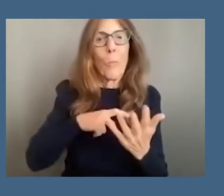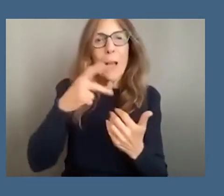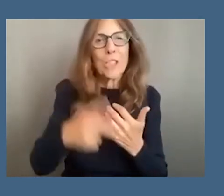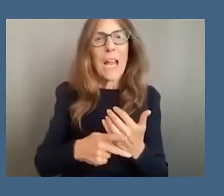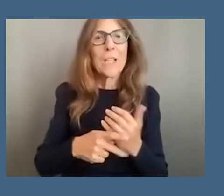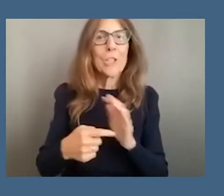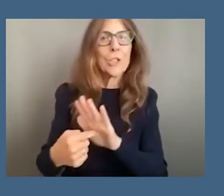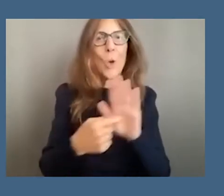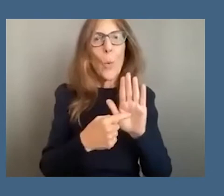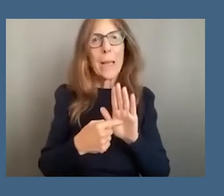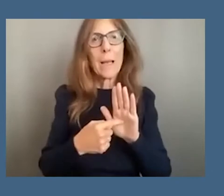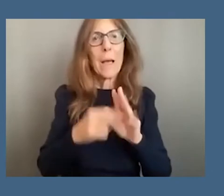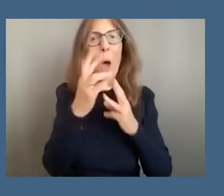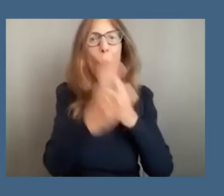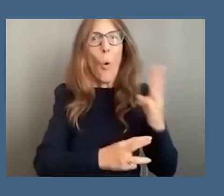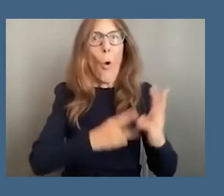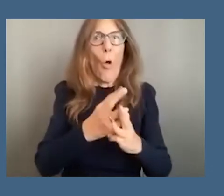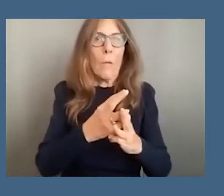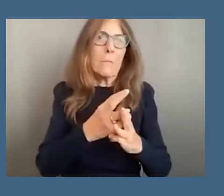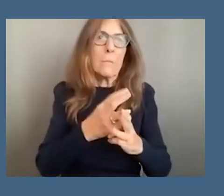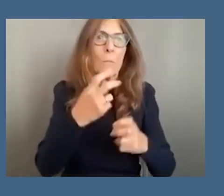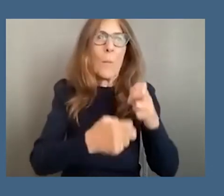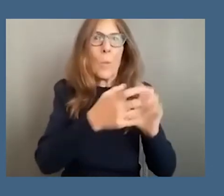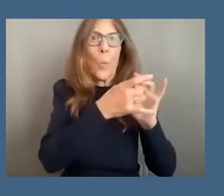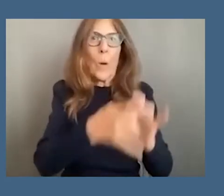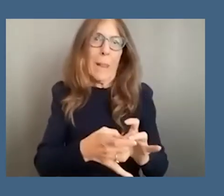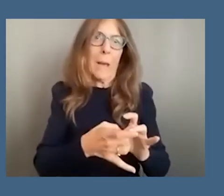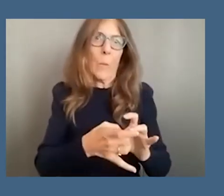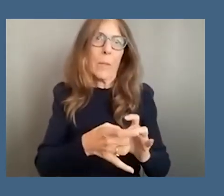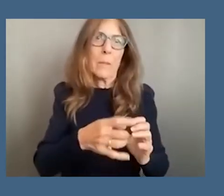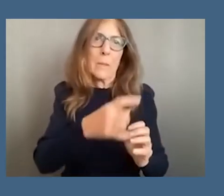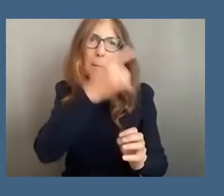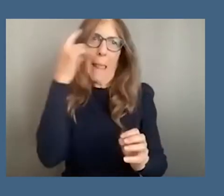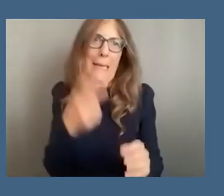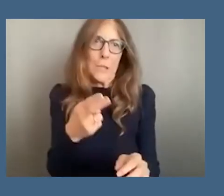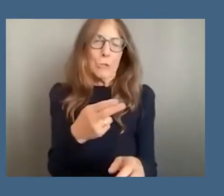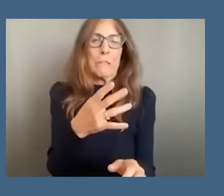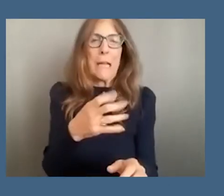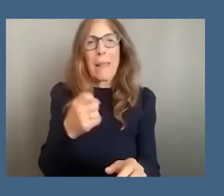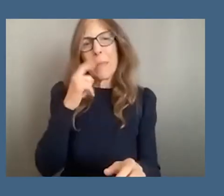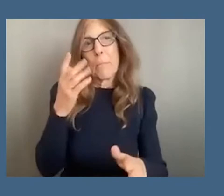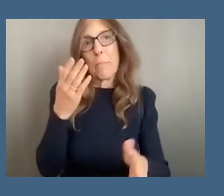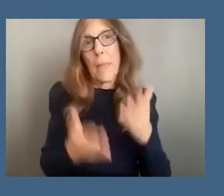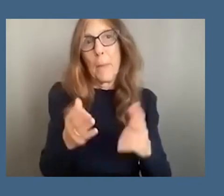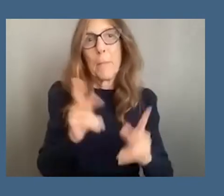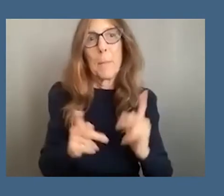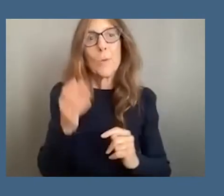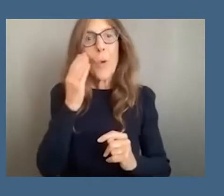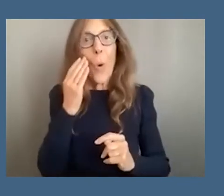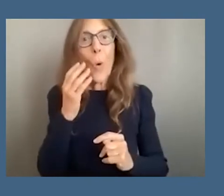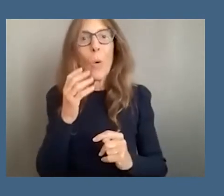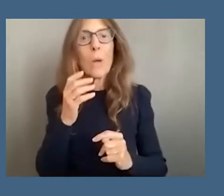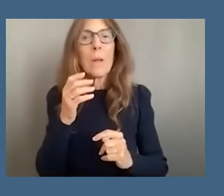phenomenon um this is a performance forum as people may know uh in which white uh